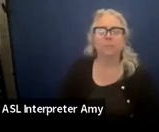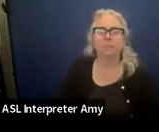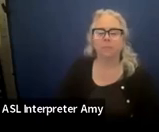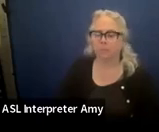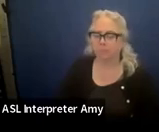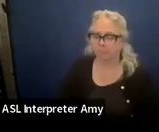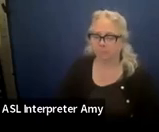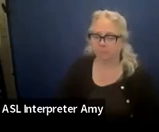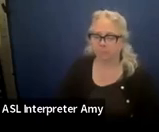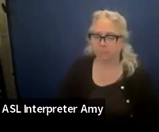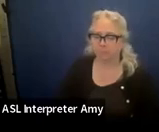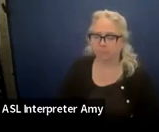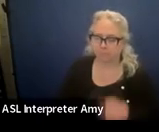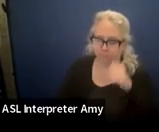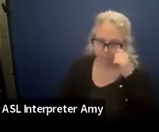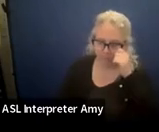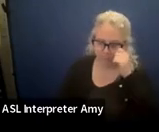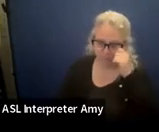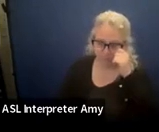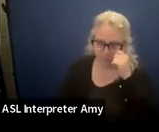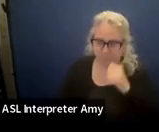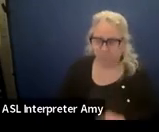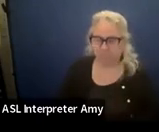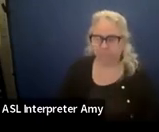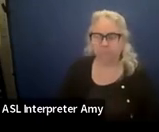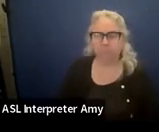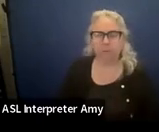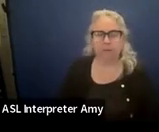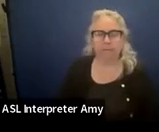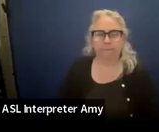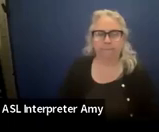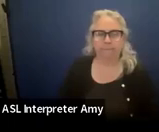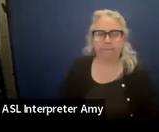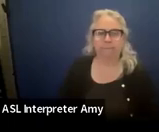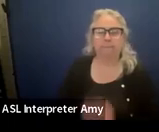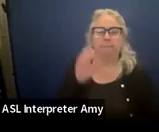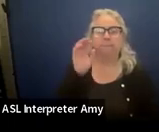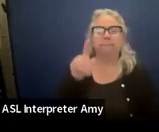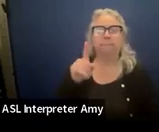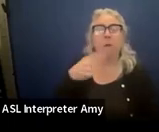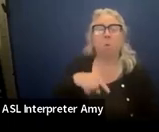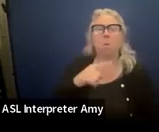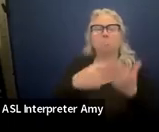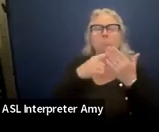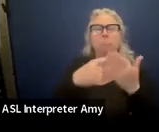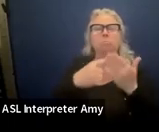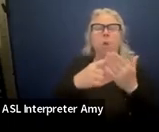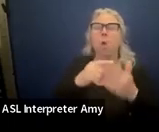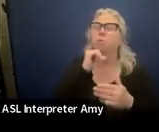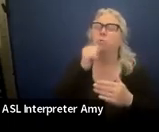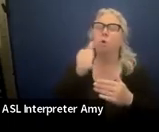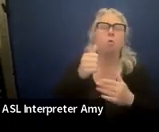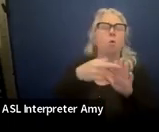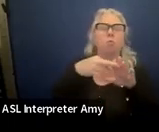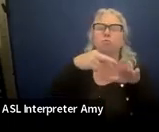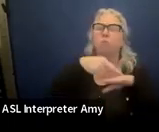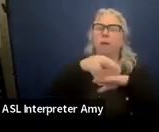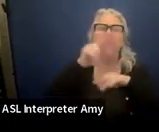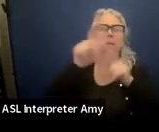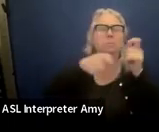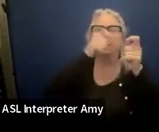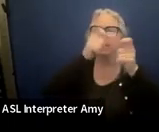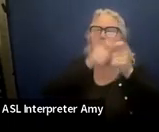All right. So. We talked about don't use, don't reference specific